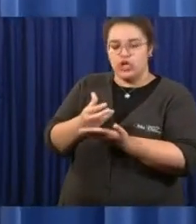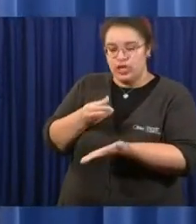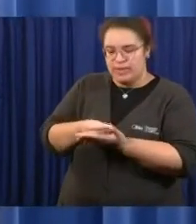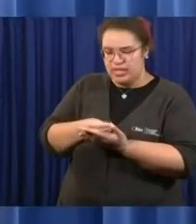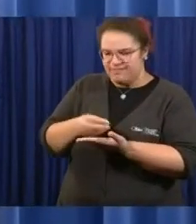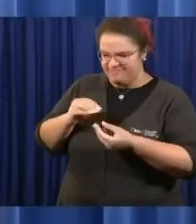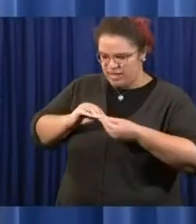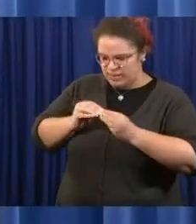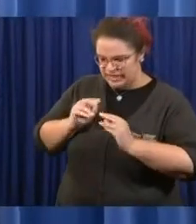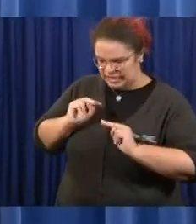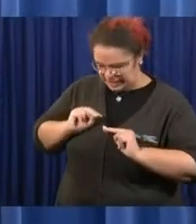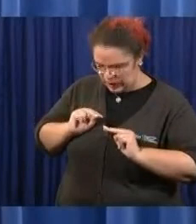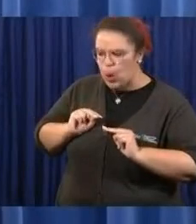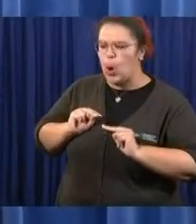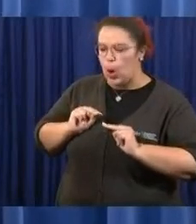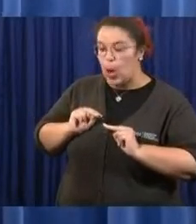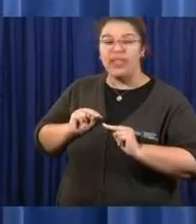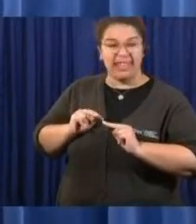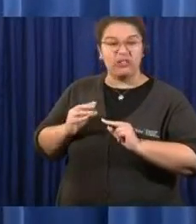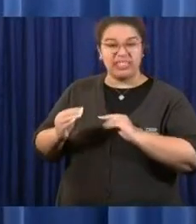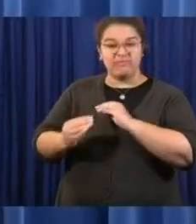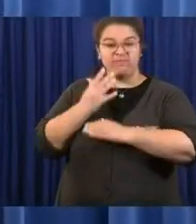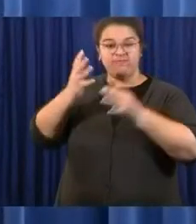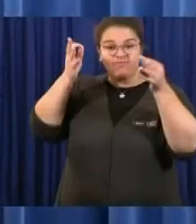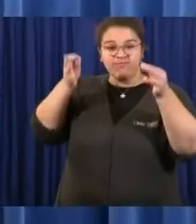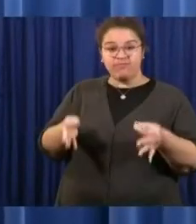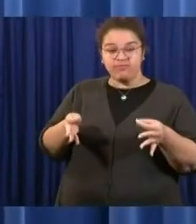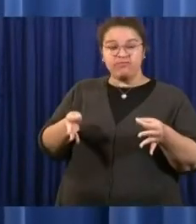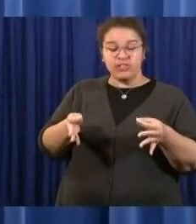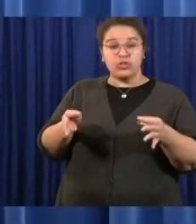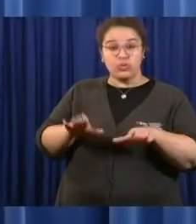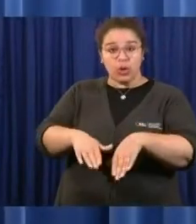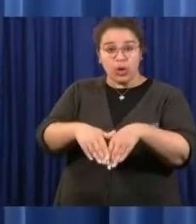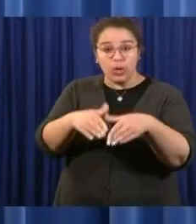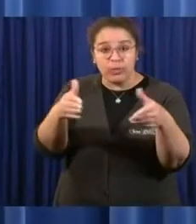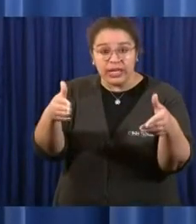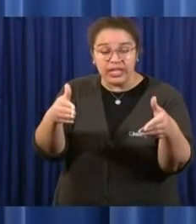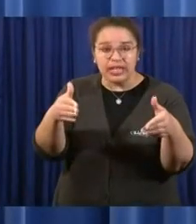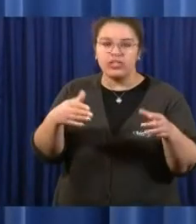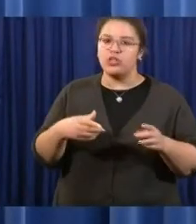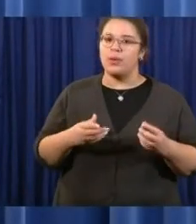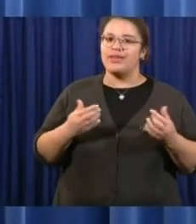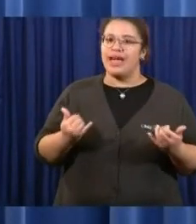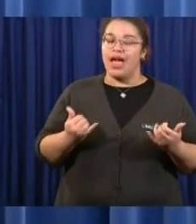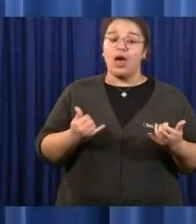to say that the state almost needs this reopening to go as smoothly as these businesses do?